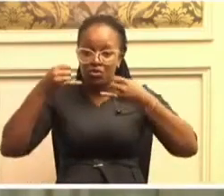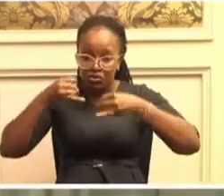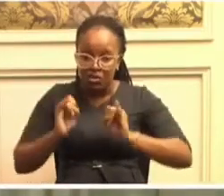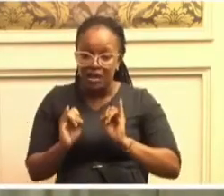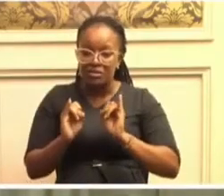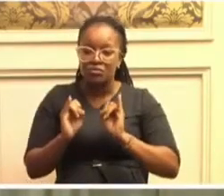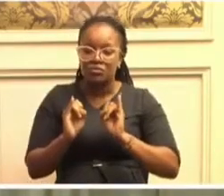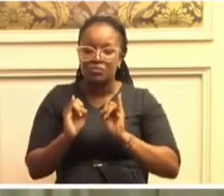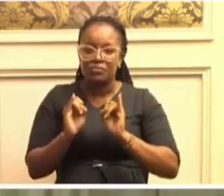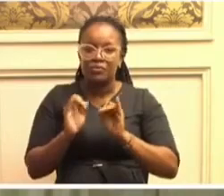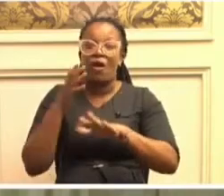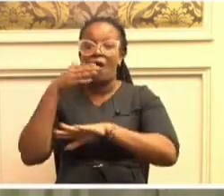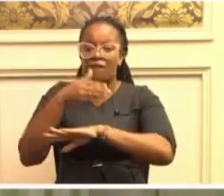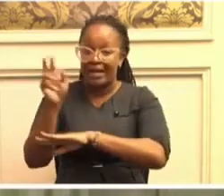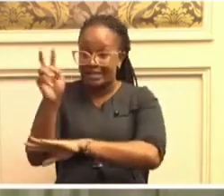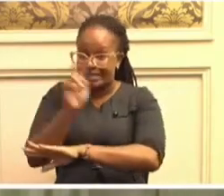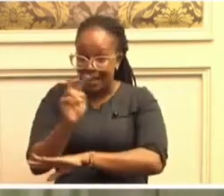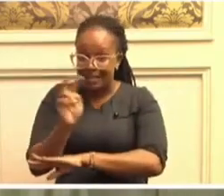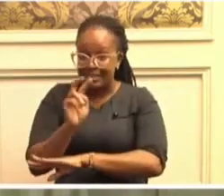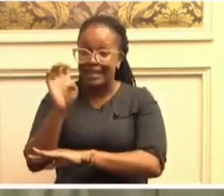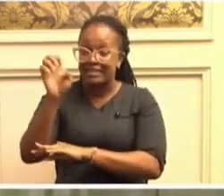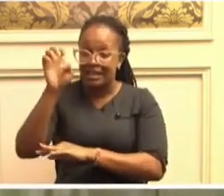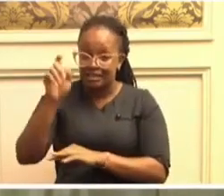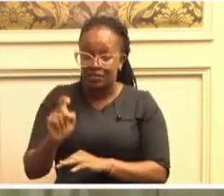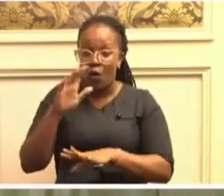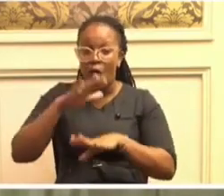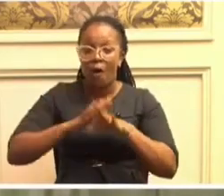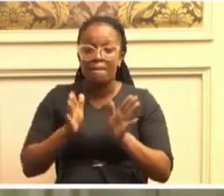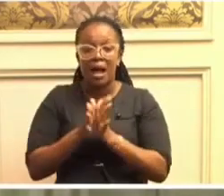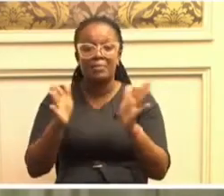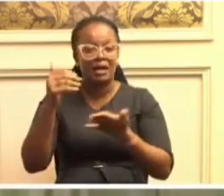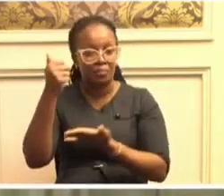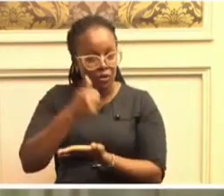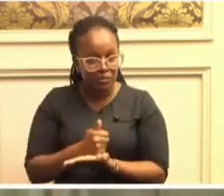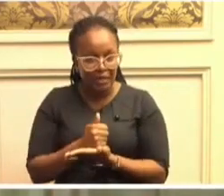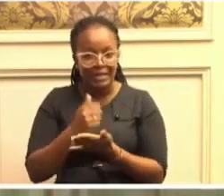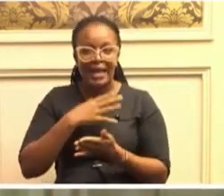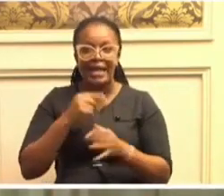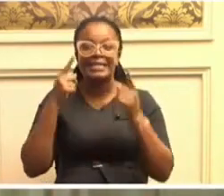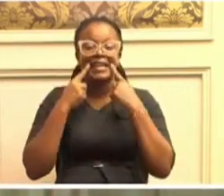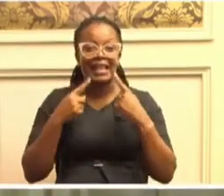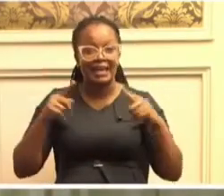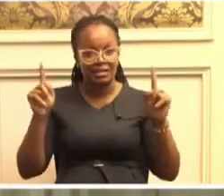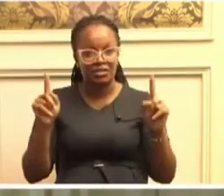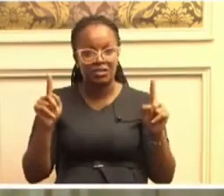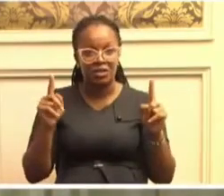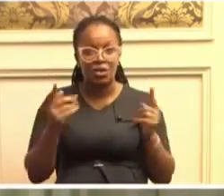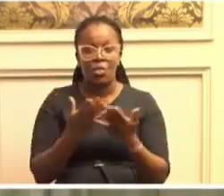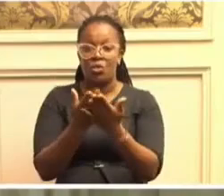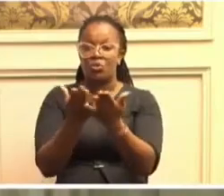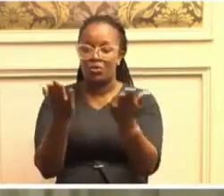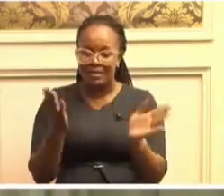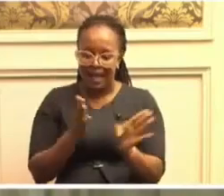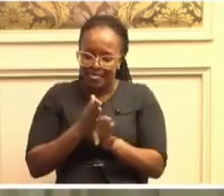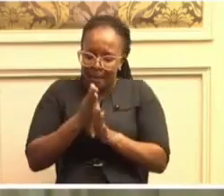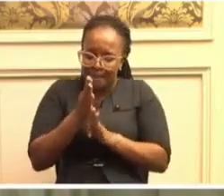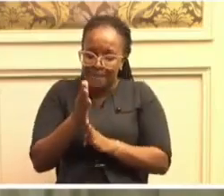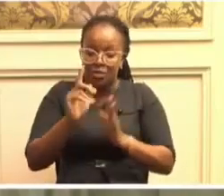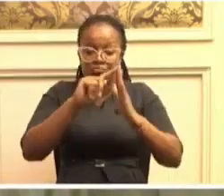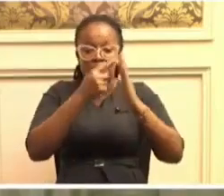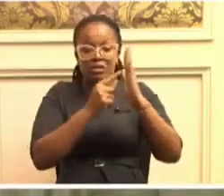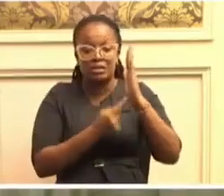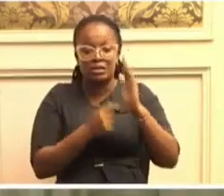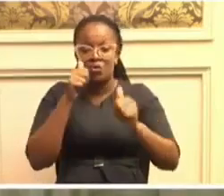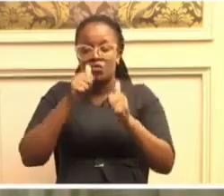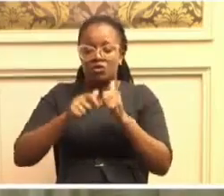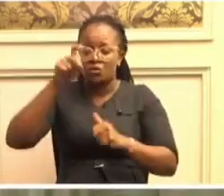when it comes to public appointments and declarations? These are germane points that you